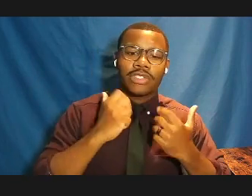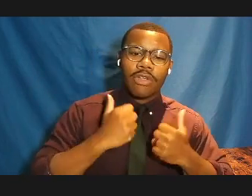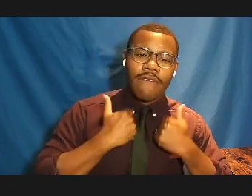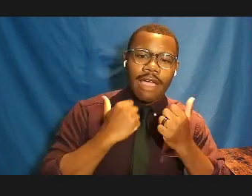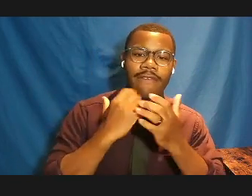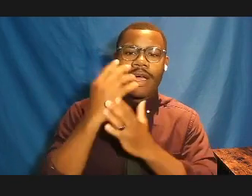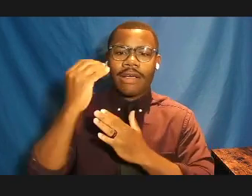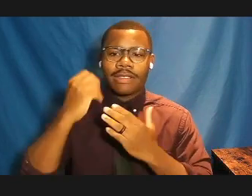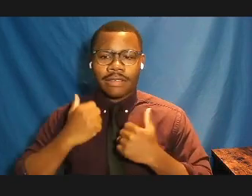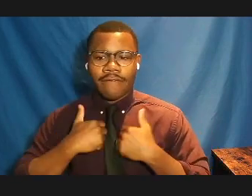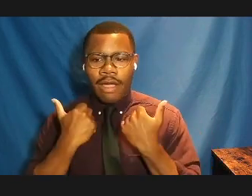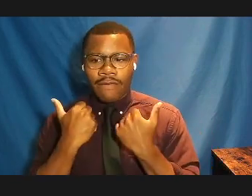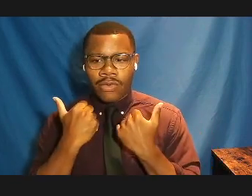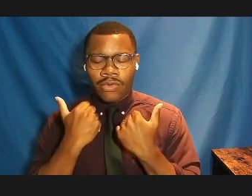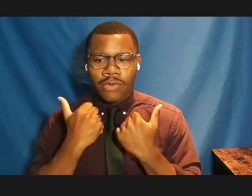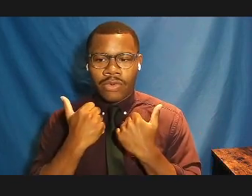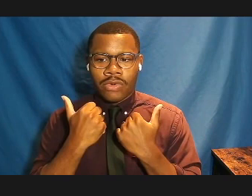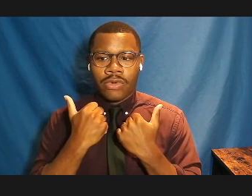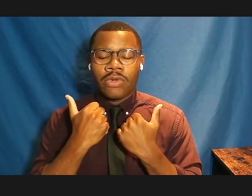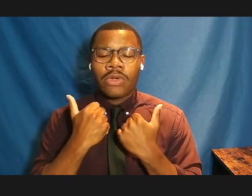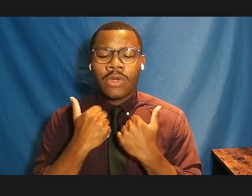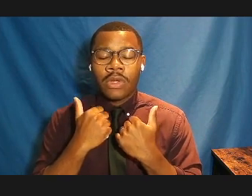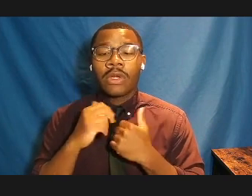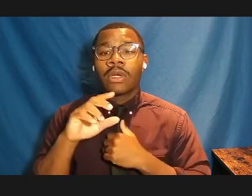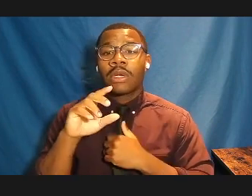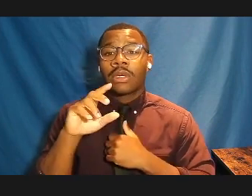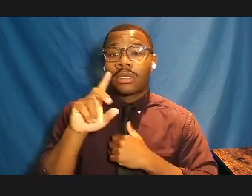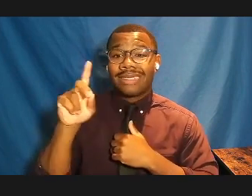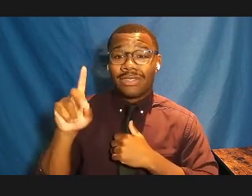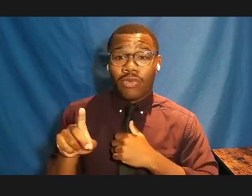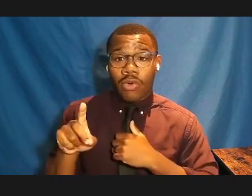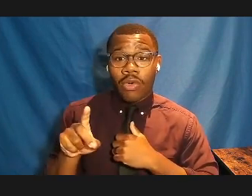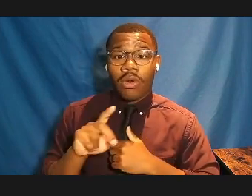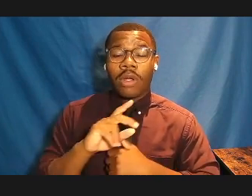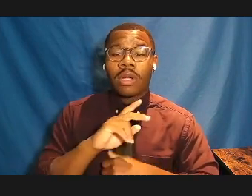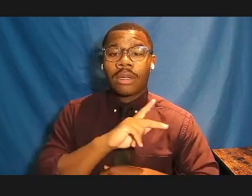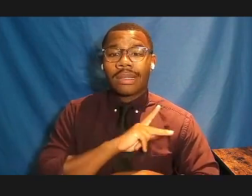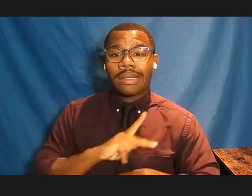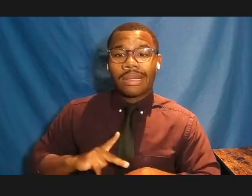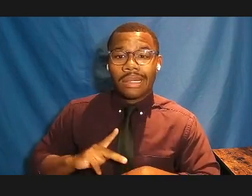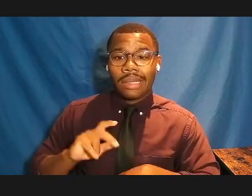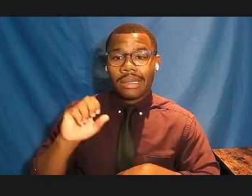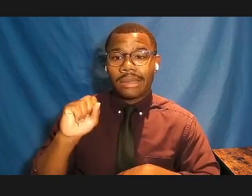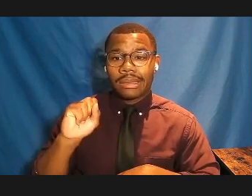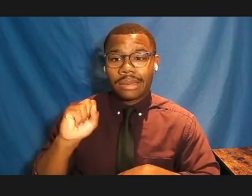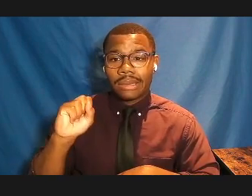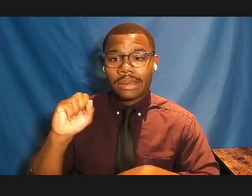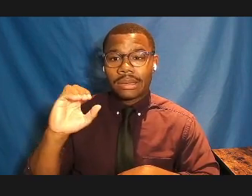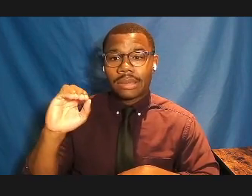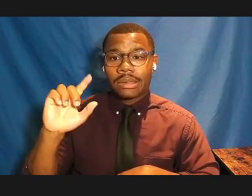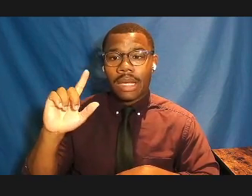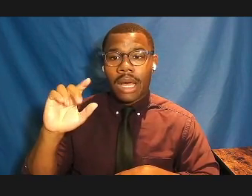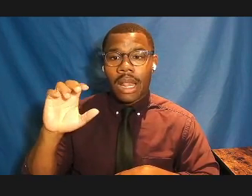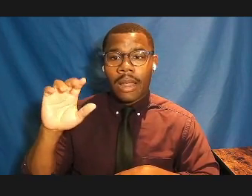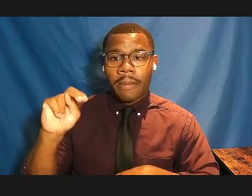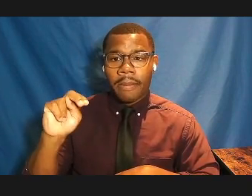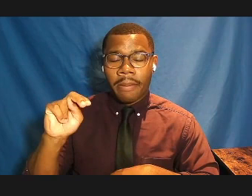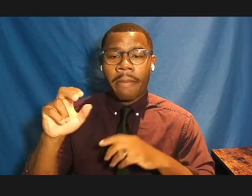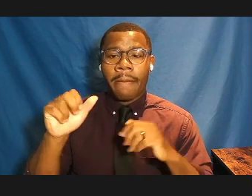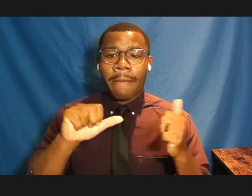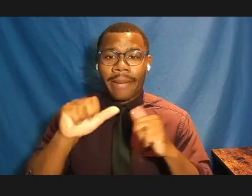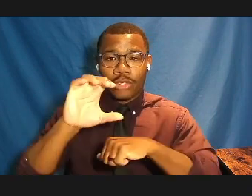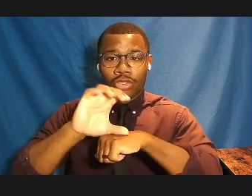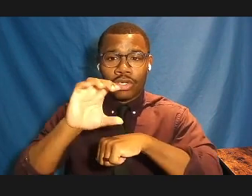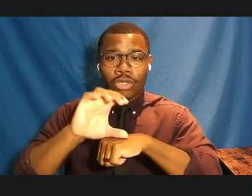vitality of it. In Detroit's King Solomon Baptist Church, April 12, 1964, I quote,